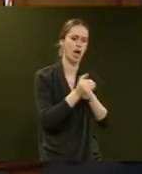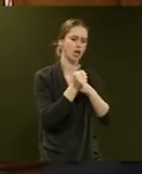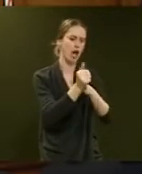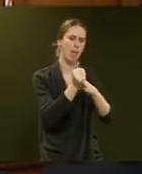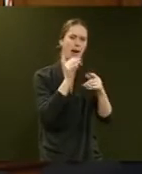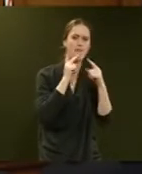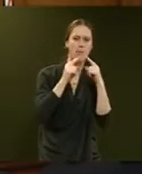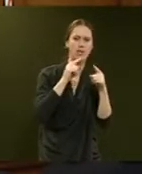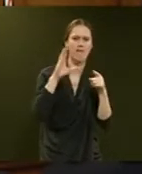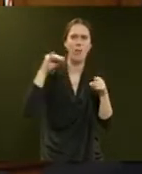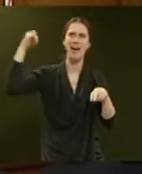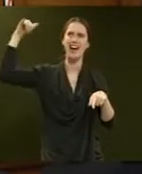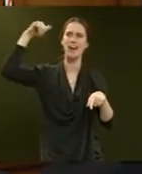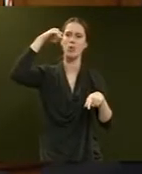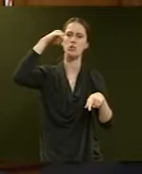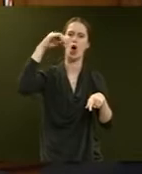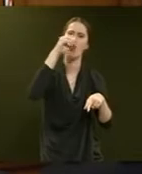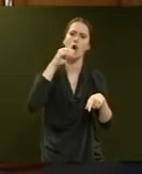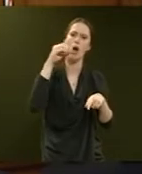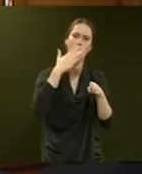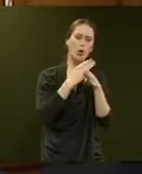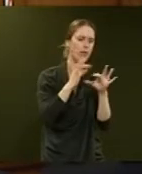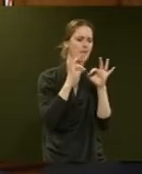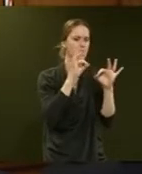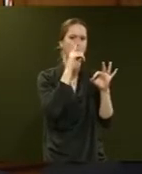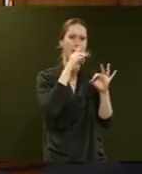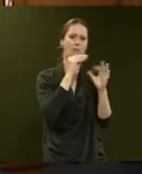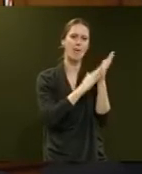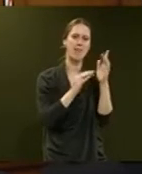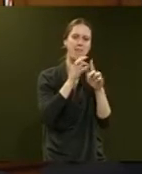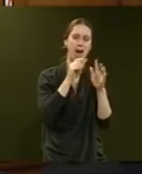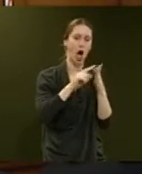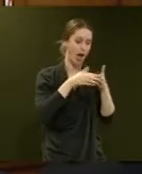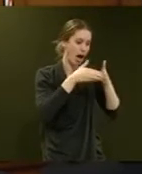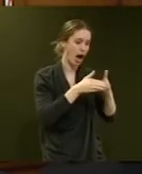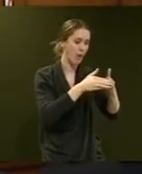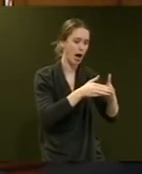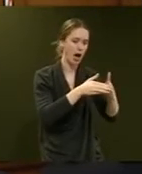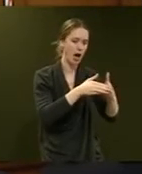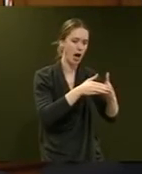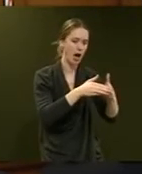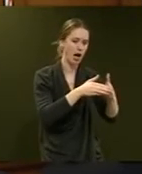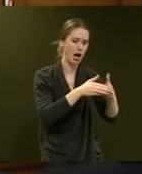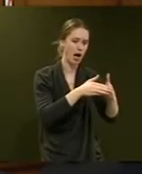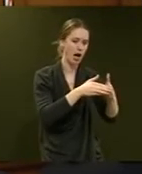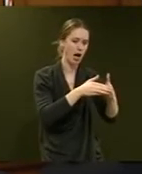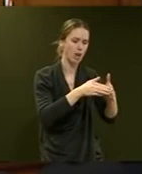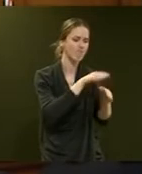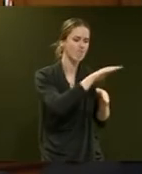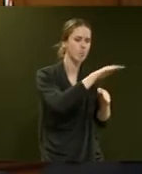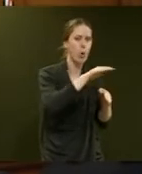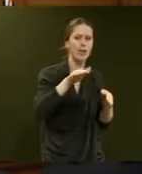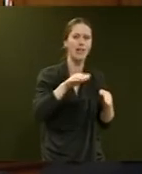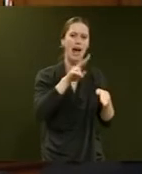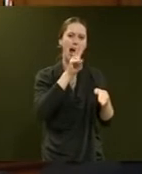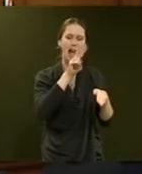information from Air Force Orion, working with officials from MPI, Hawia boarded 11 vessels over